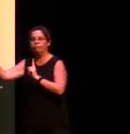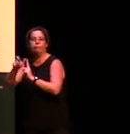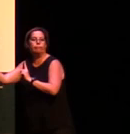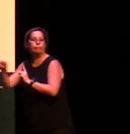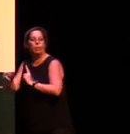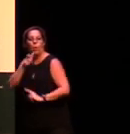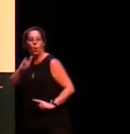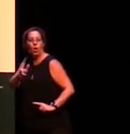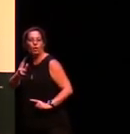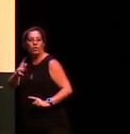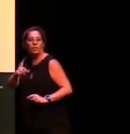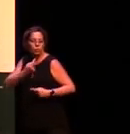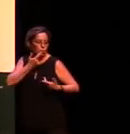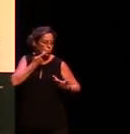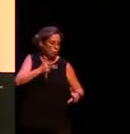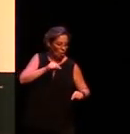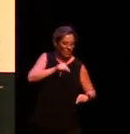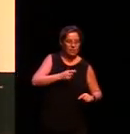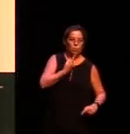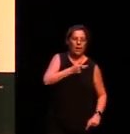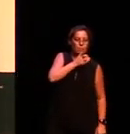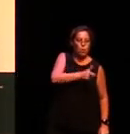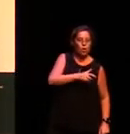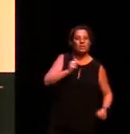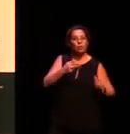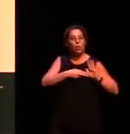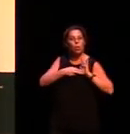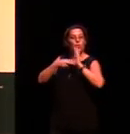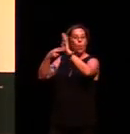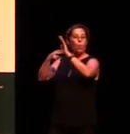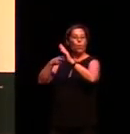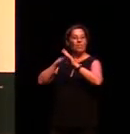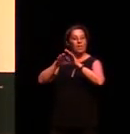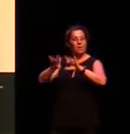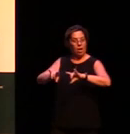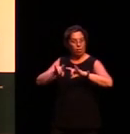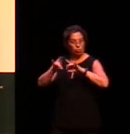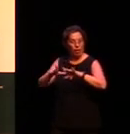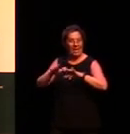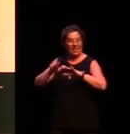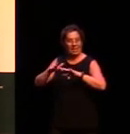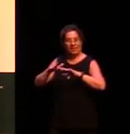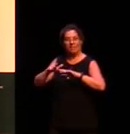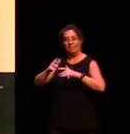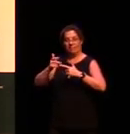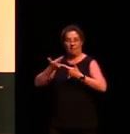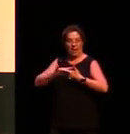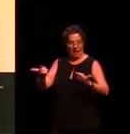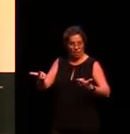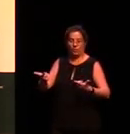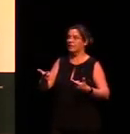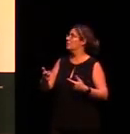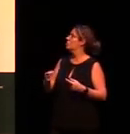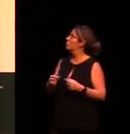to express now languages in the northern parts of Australia that have this sort of system are languages like Gunwingu